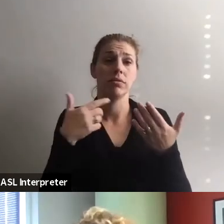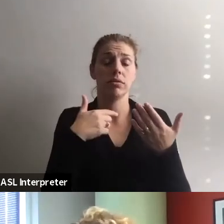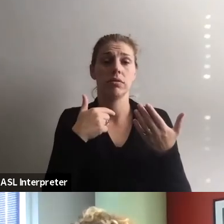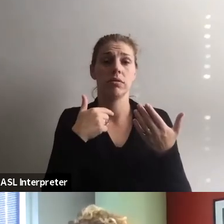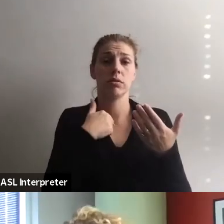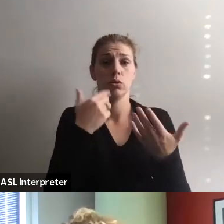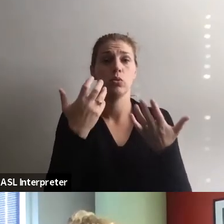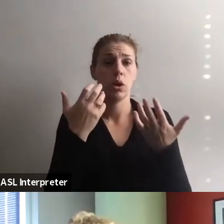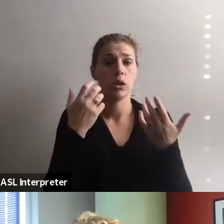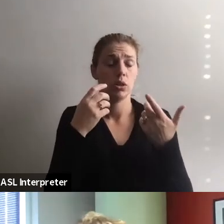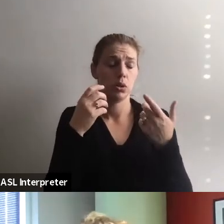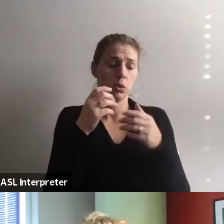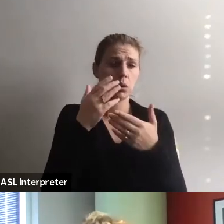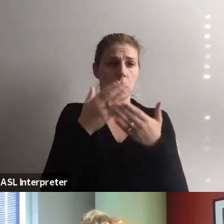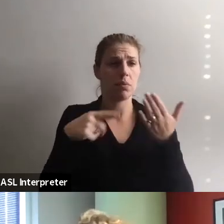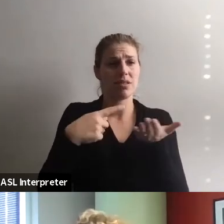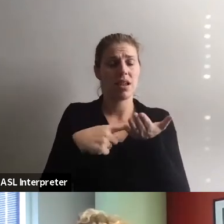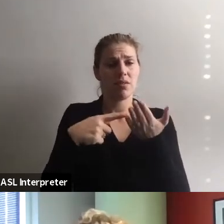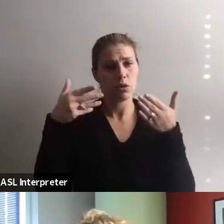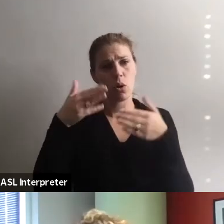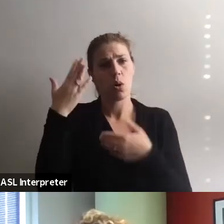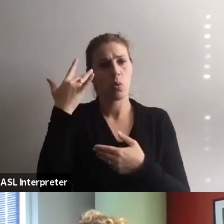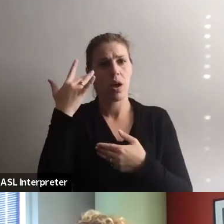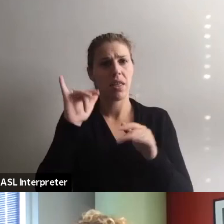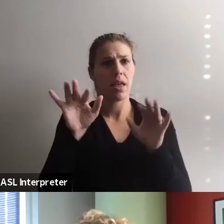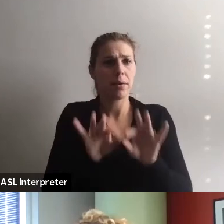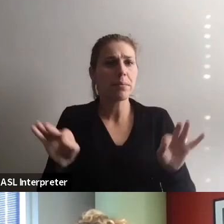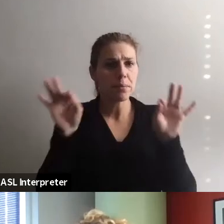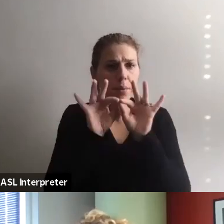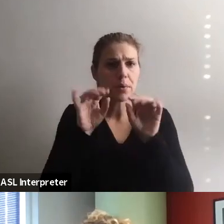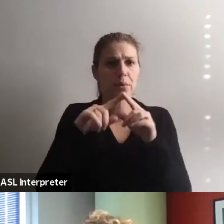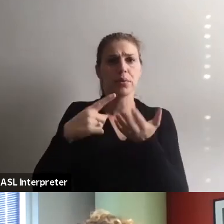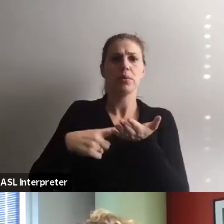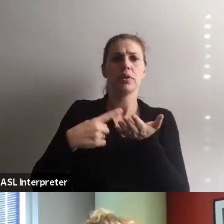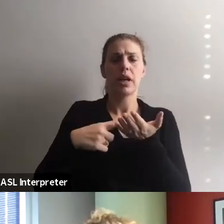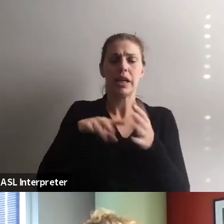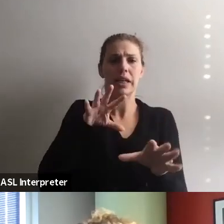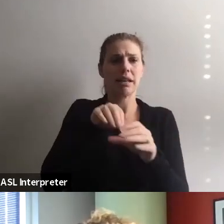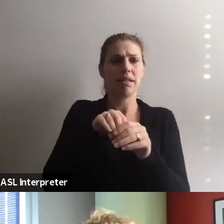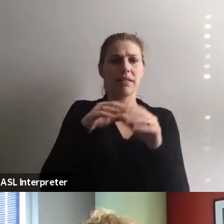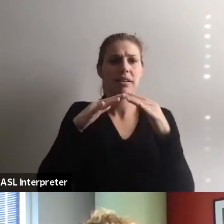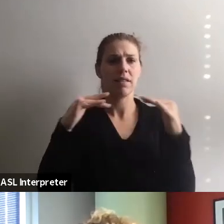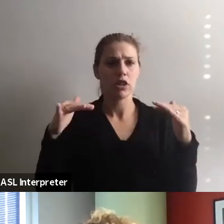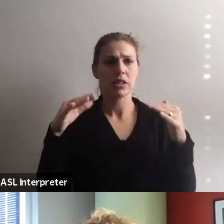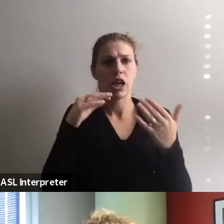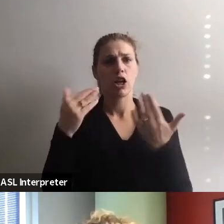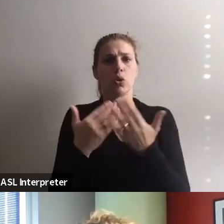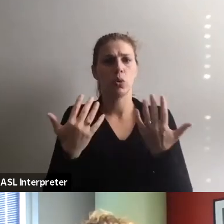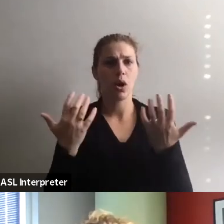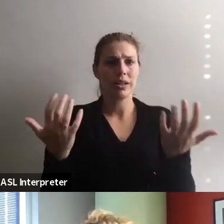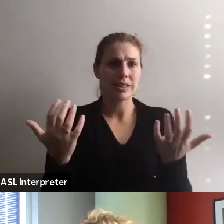want to kind of position some of this conversation on is why is it important to talk about engaging diverse and new audiences?